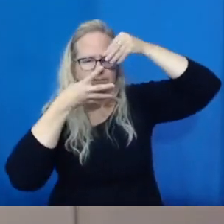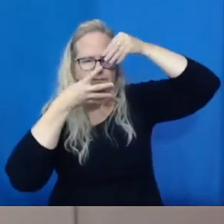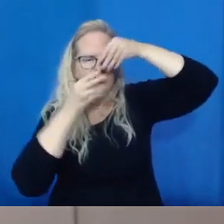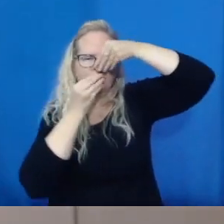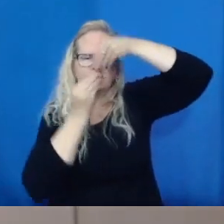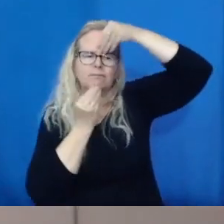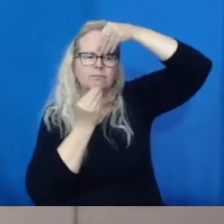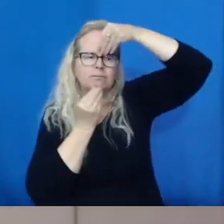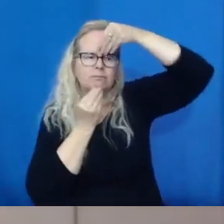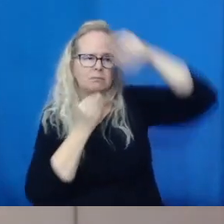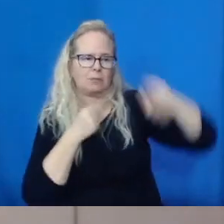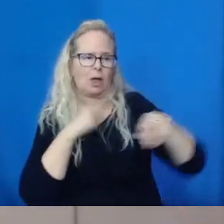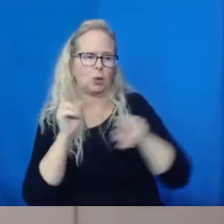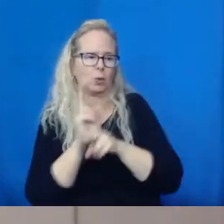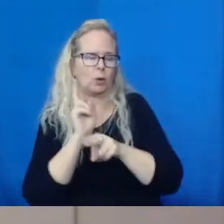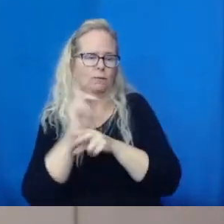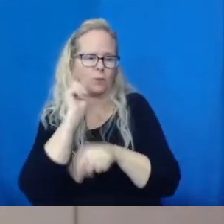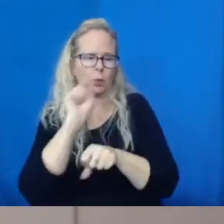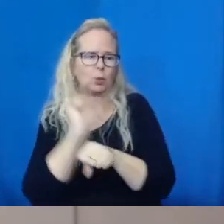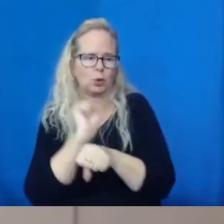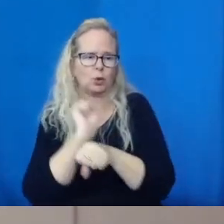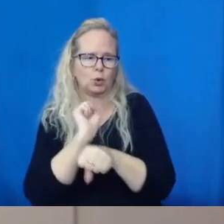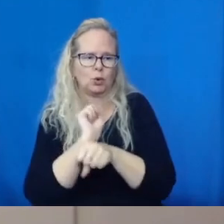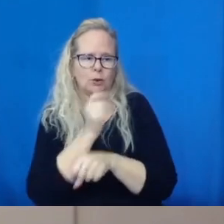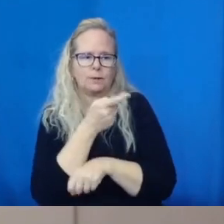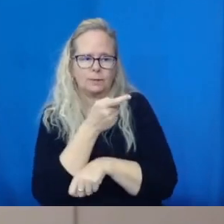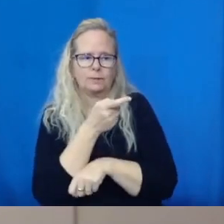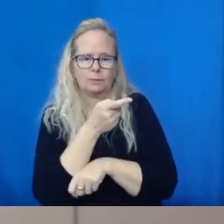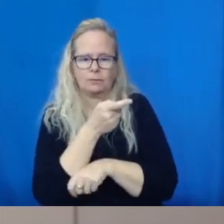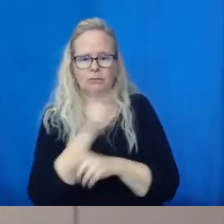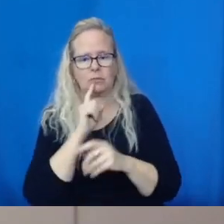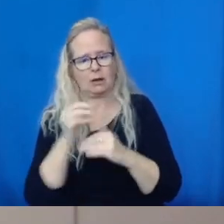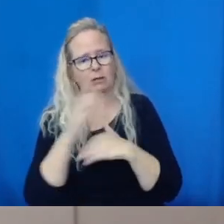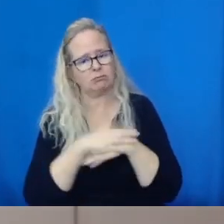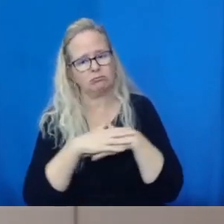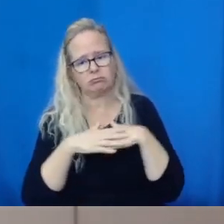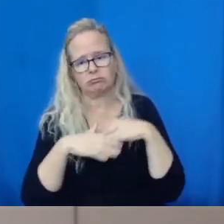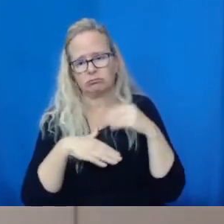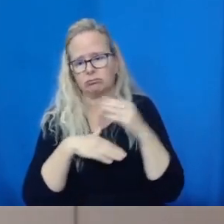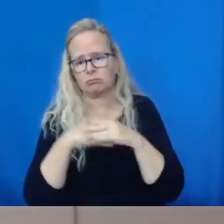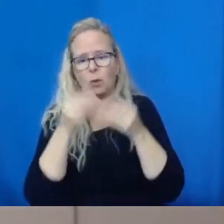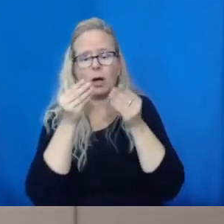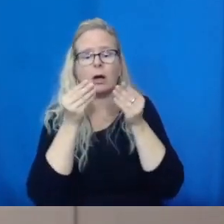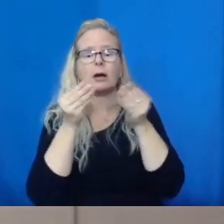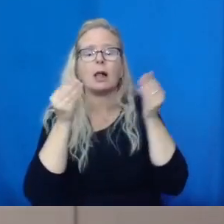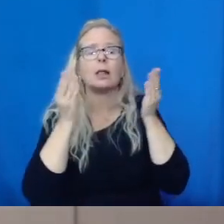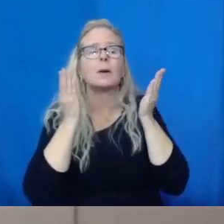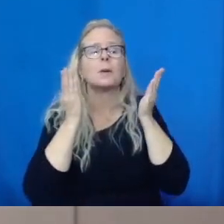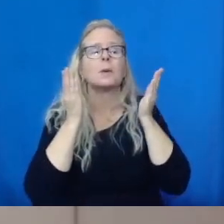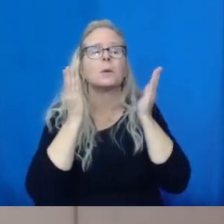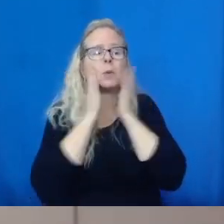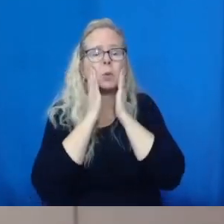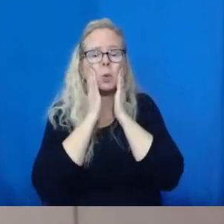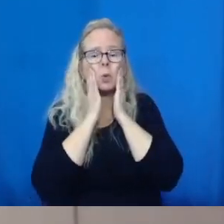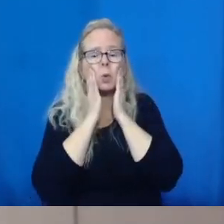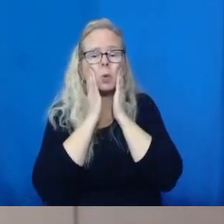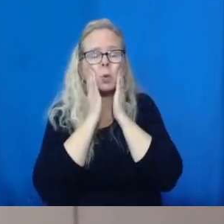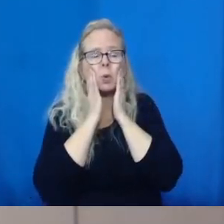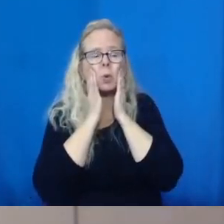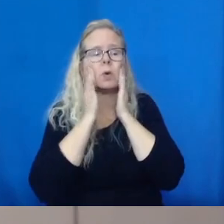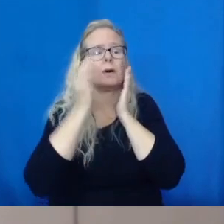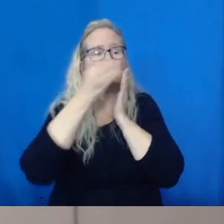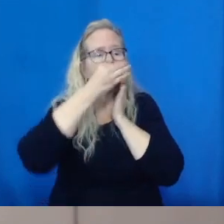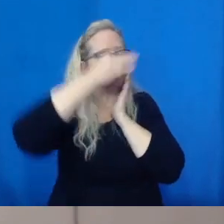on your face. Put the top strap up here, bottom strap down here.